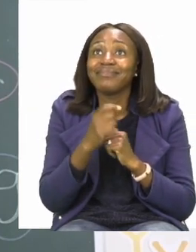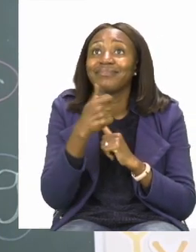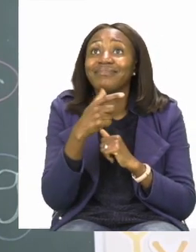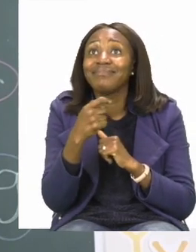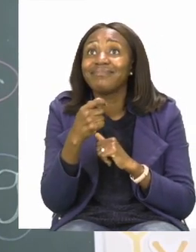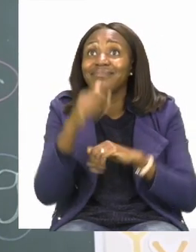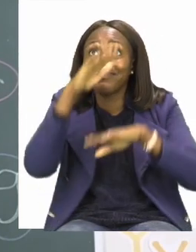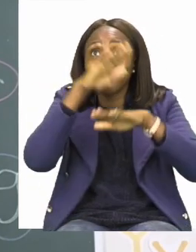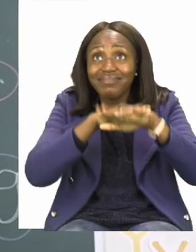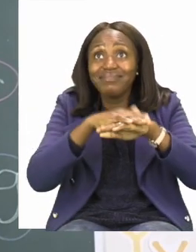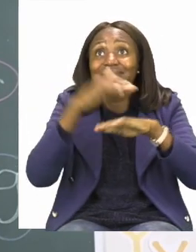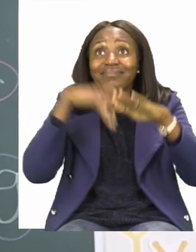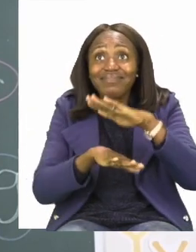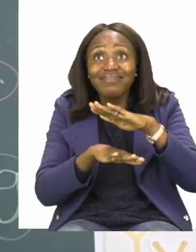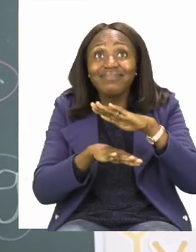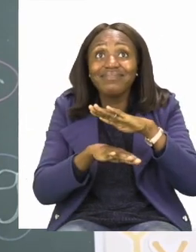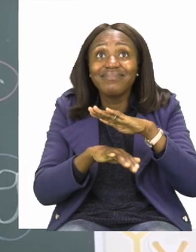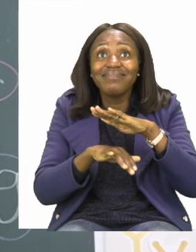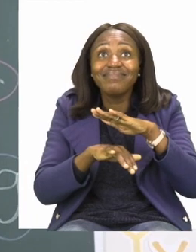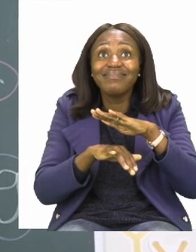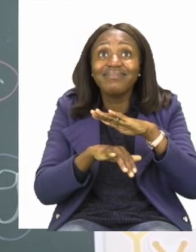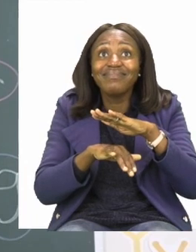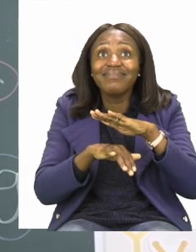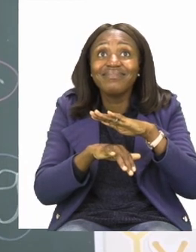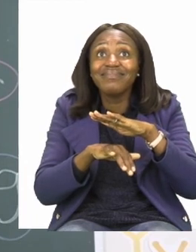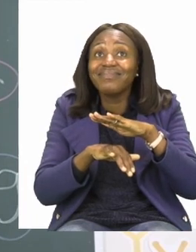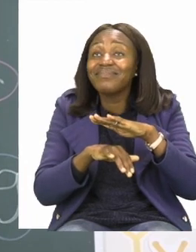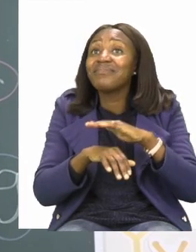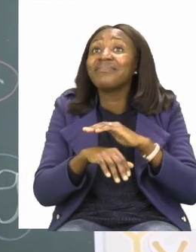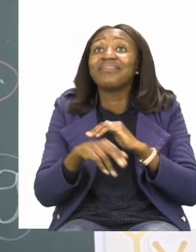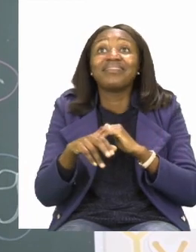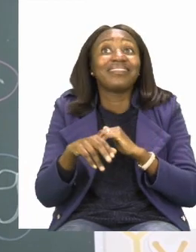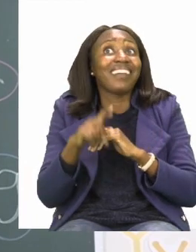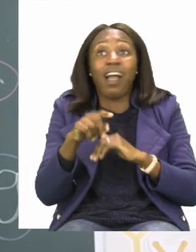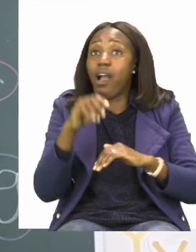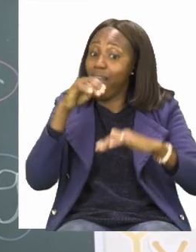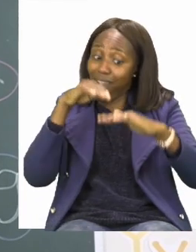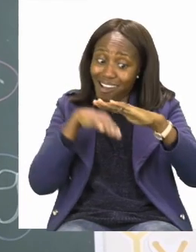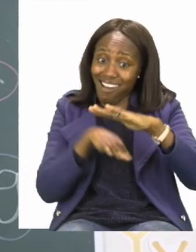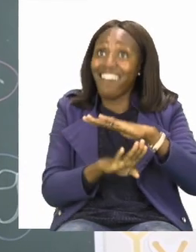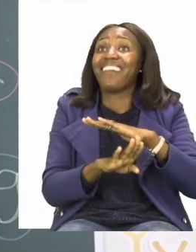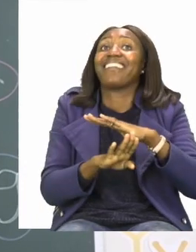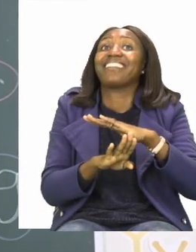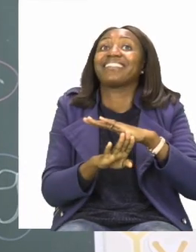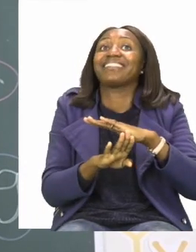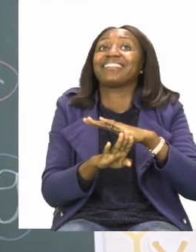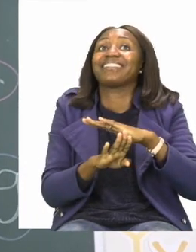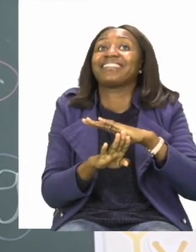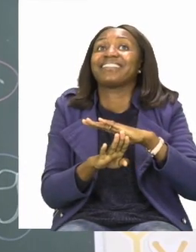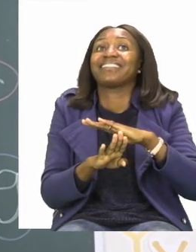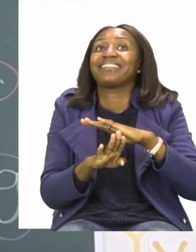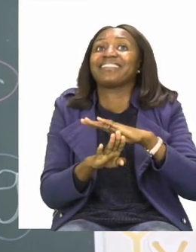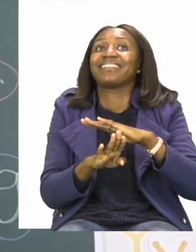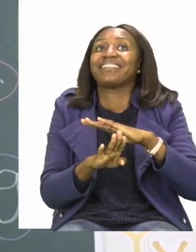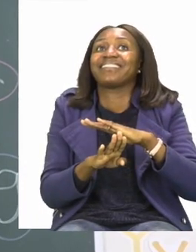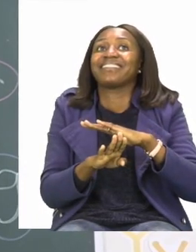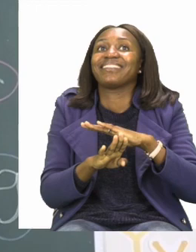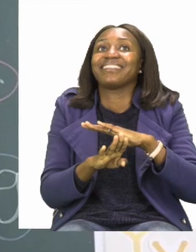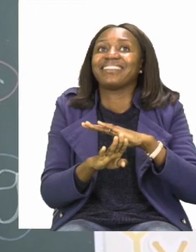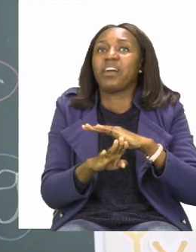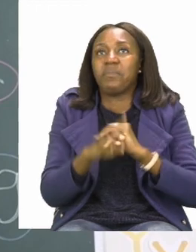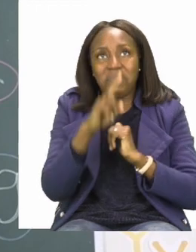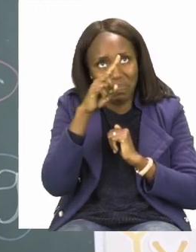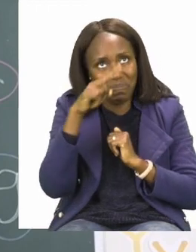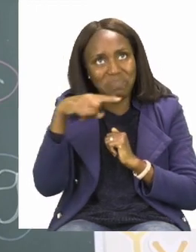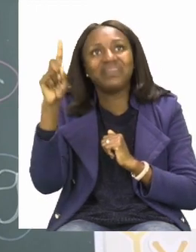sink? Oh, they went right to the bottom. So, that's definitely a sink.